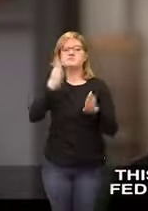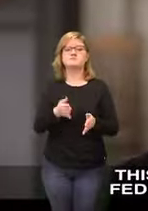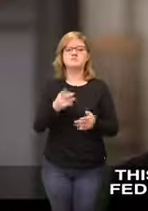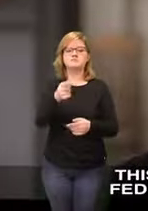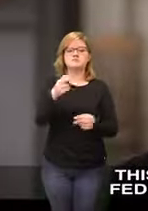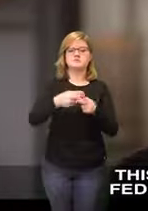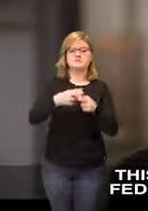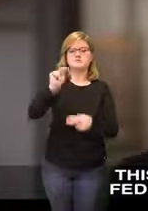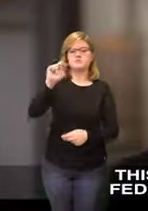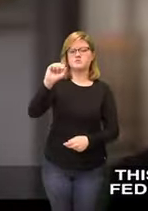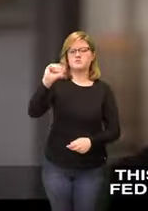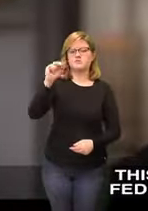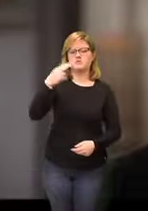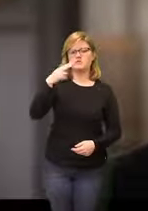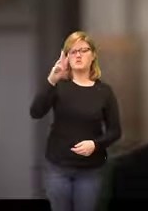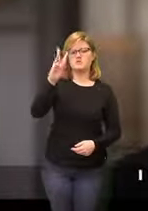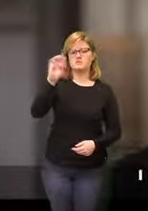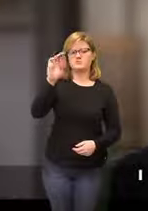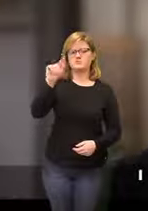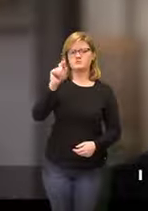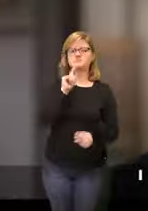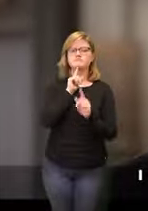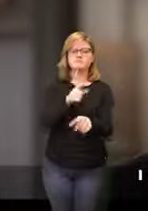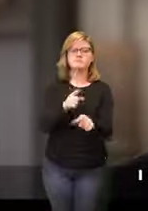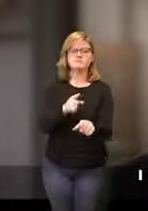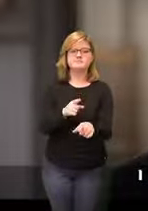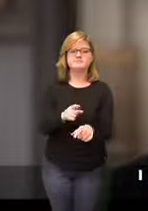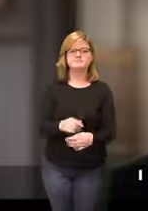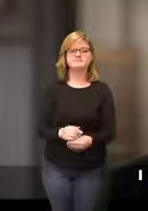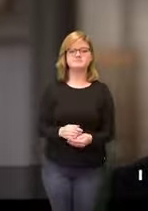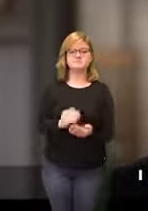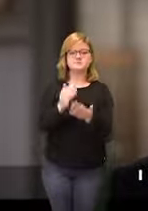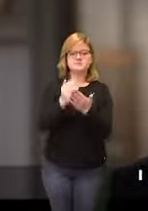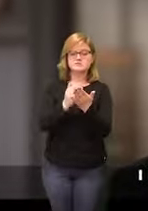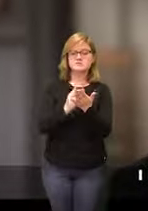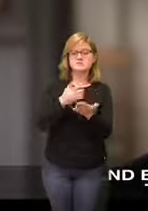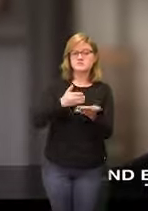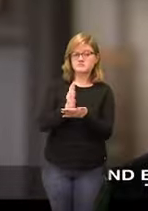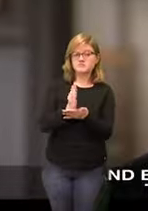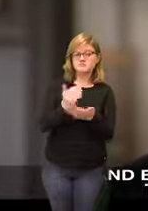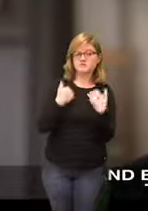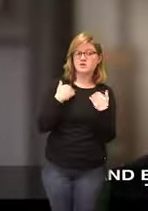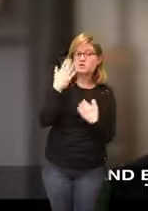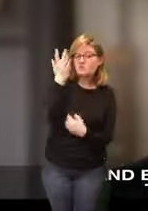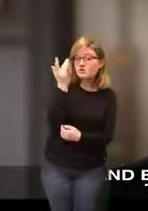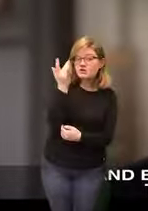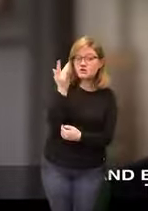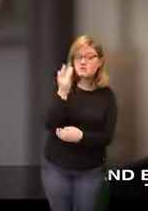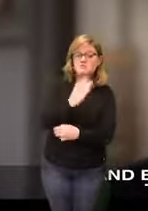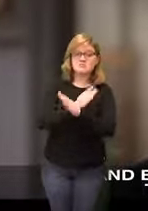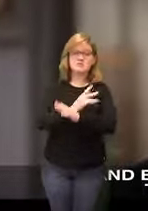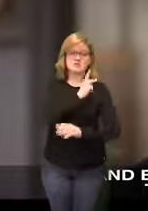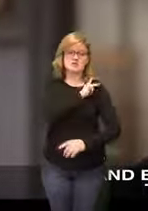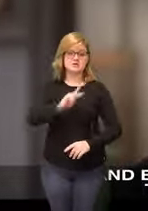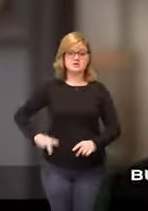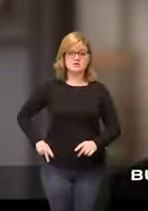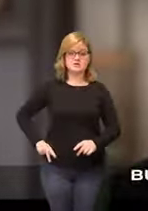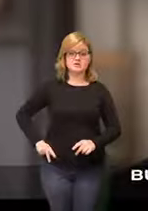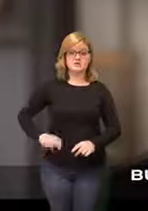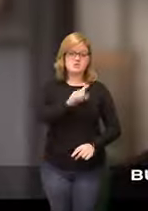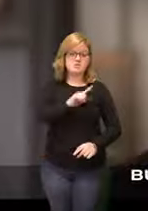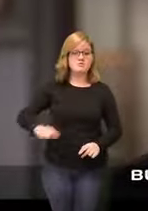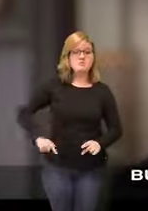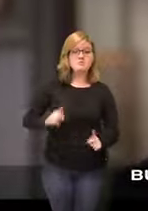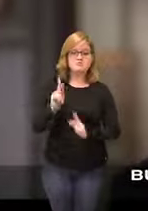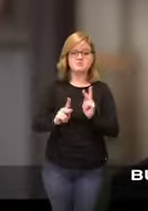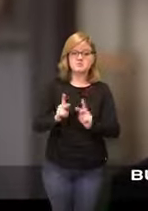federalists like Noah Webster I can understand a bill of rights to prevent kings and barons from encroaching on the rights of the people